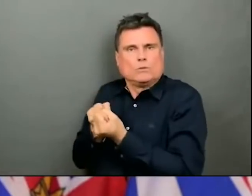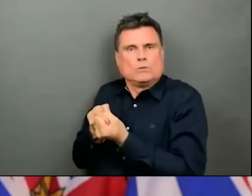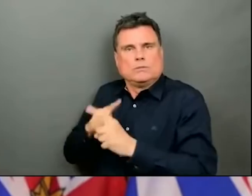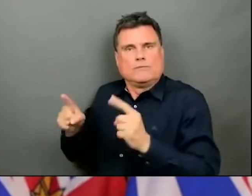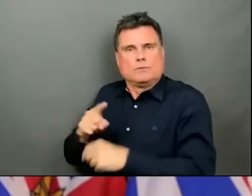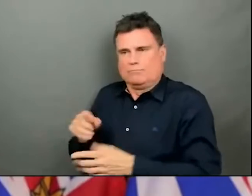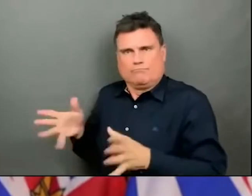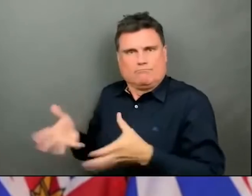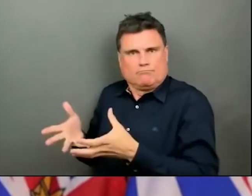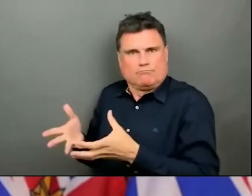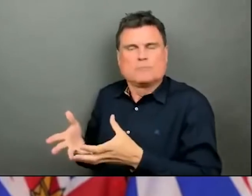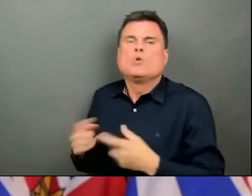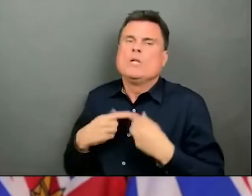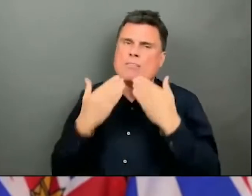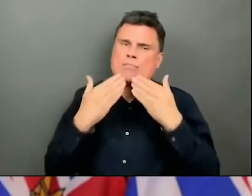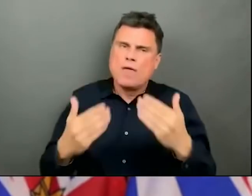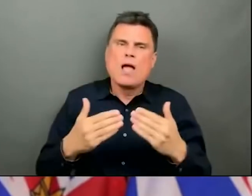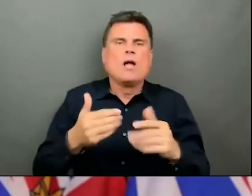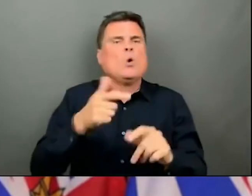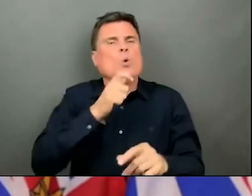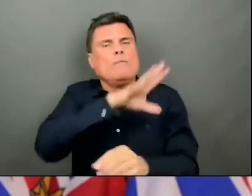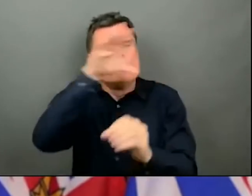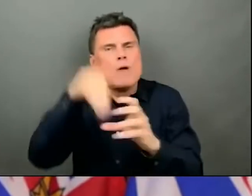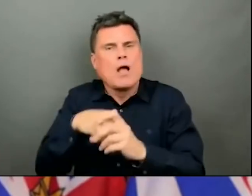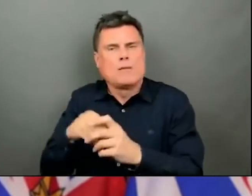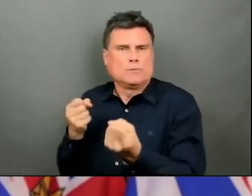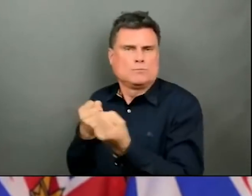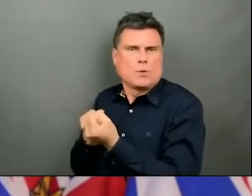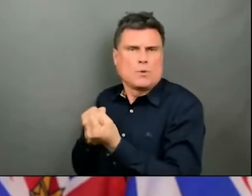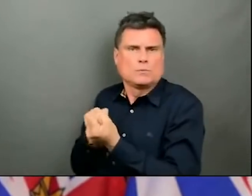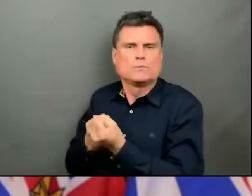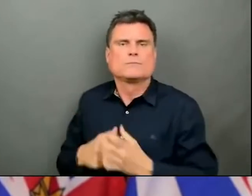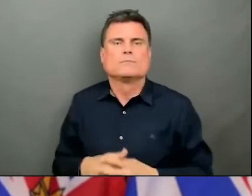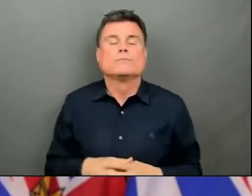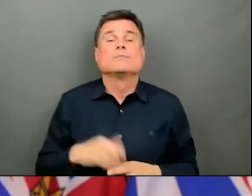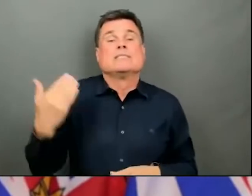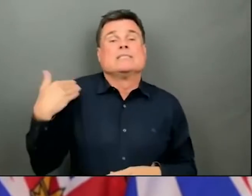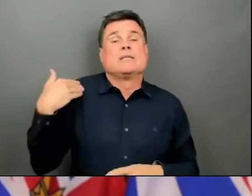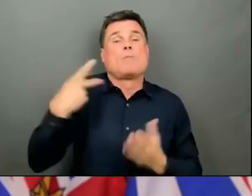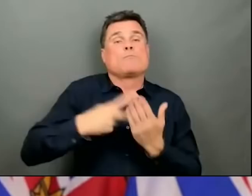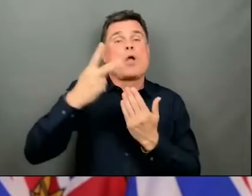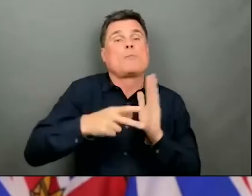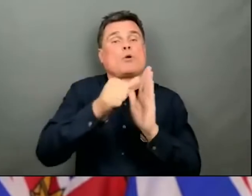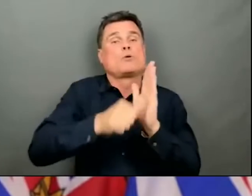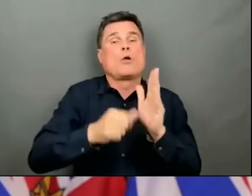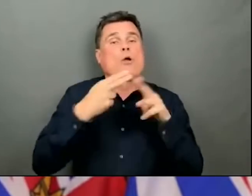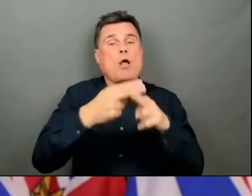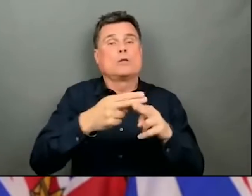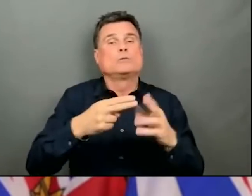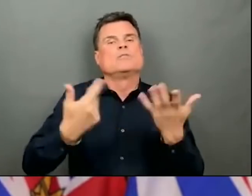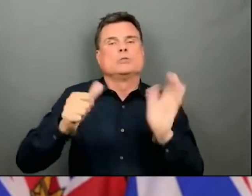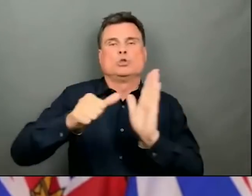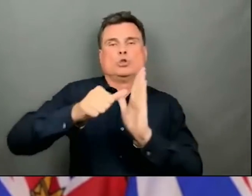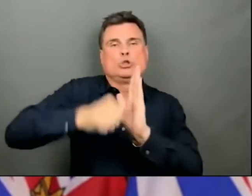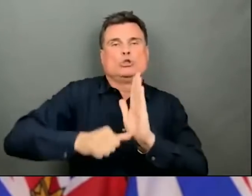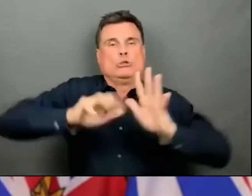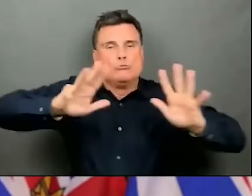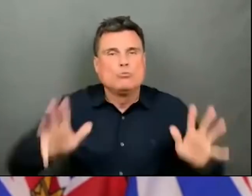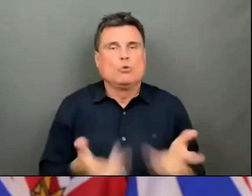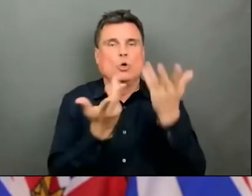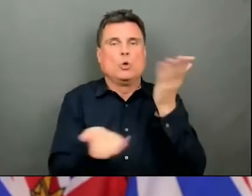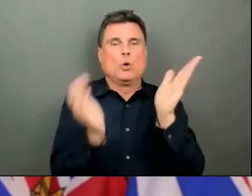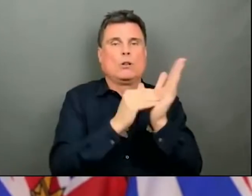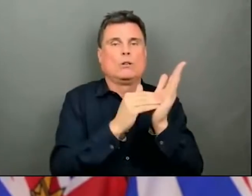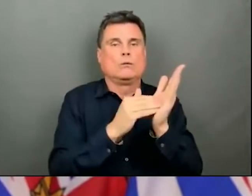We said that when we launched surgical renewal, that future waves of COVID-19 could impact surgeries. We also said that we would learn